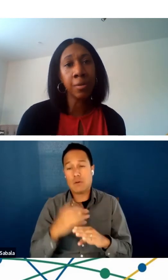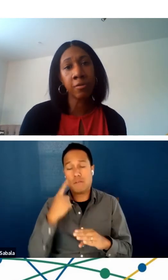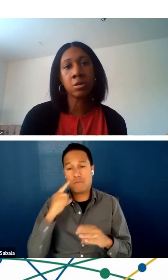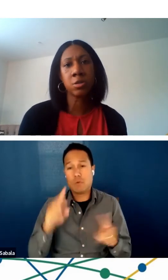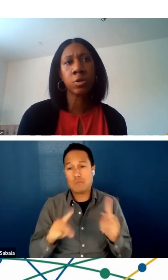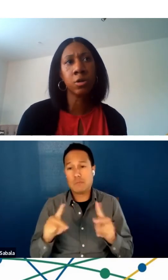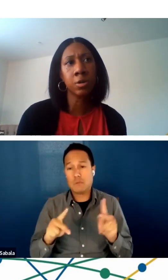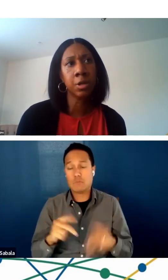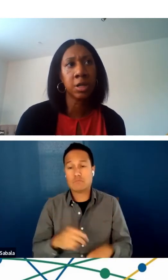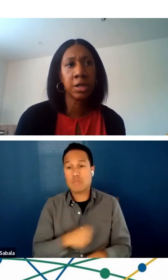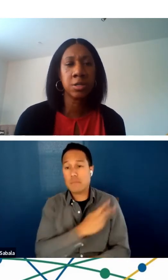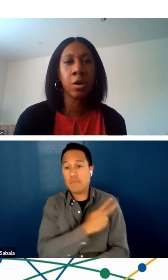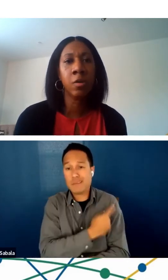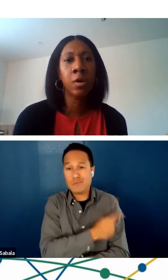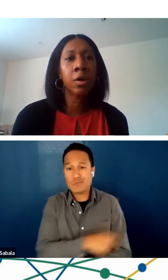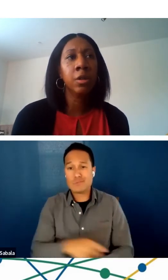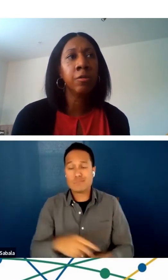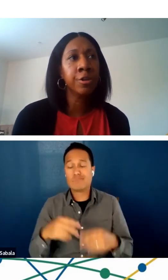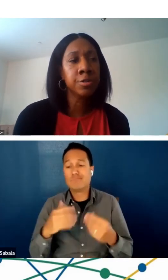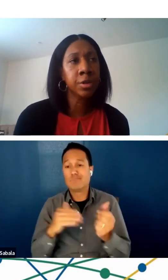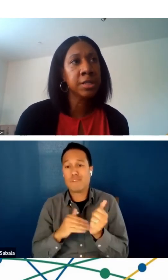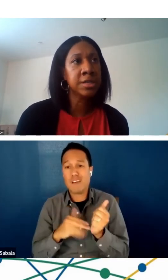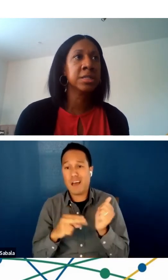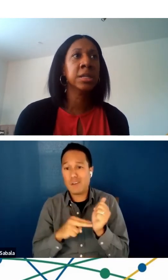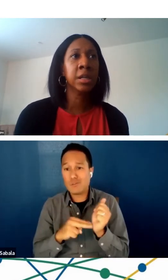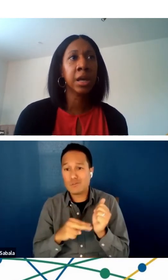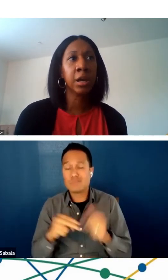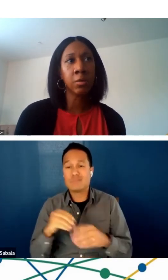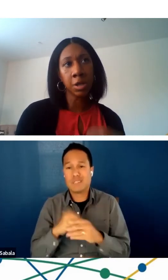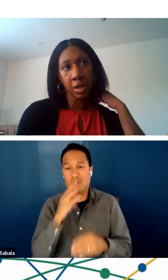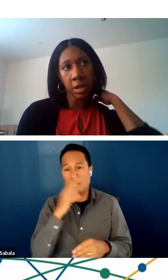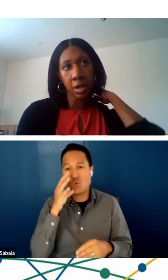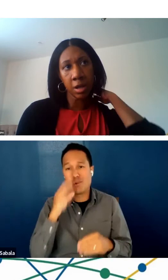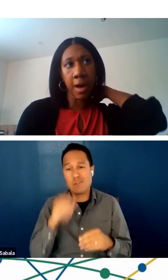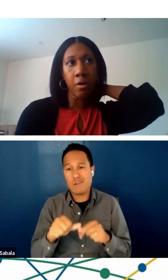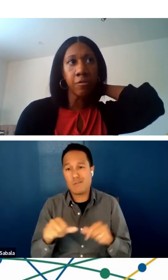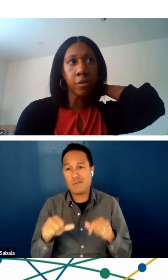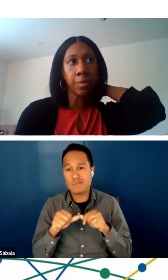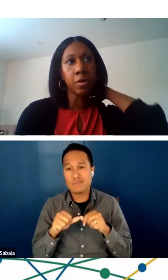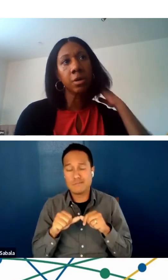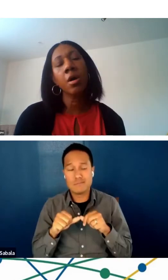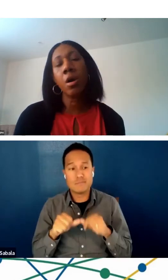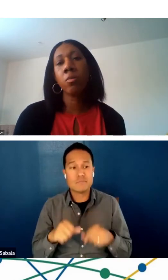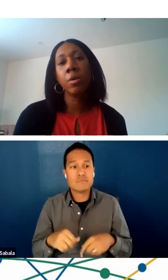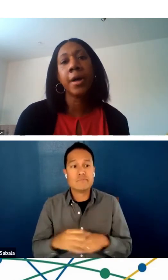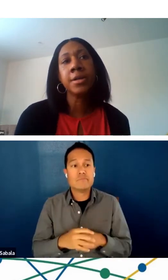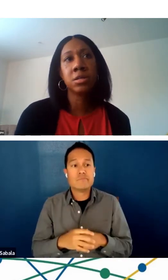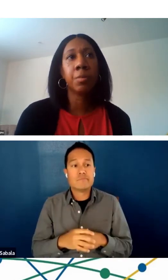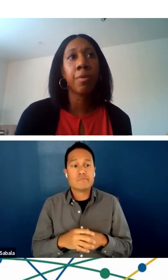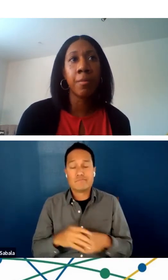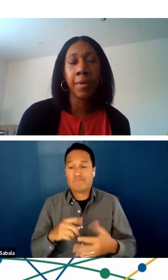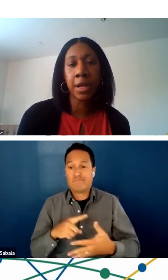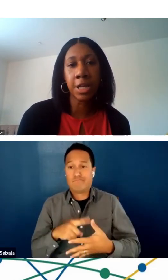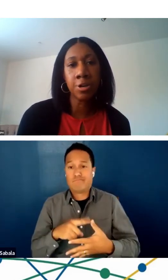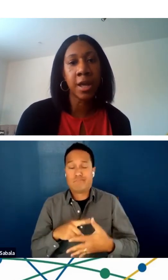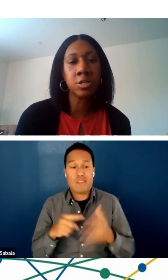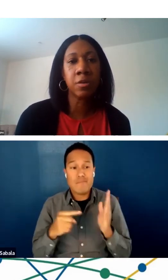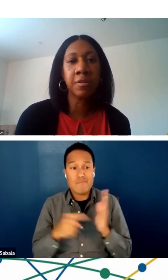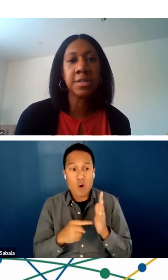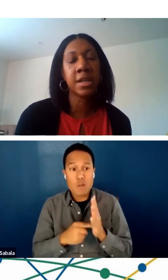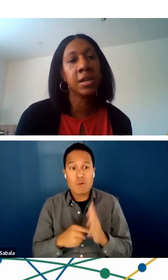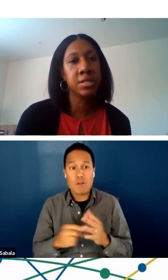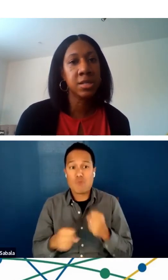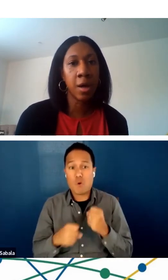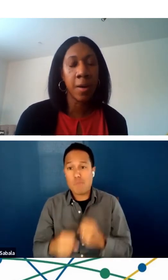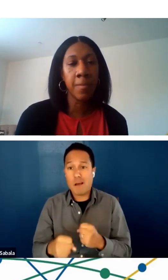and providers, in rural communities. So the first one that's listed there, when you think about affordable and robust broadband internet